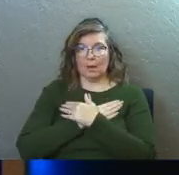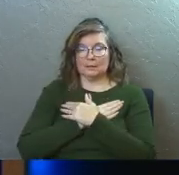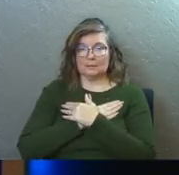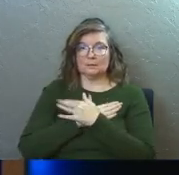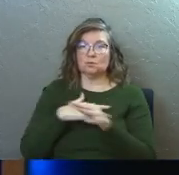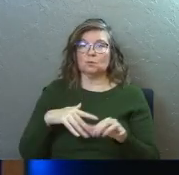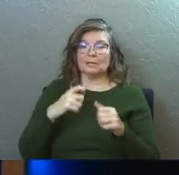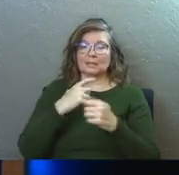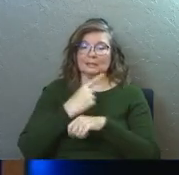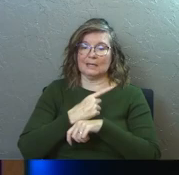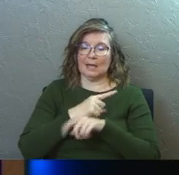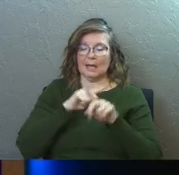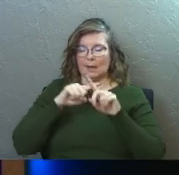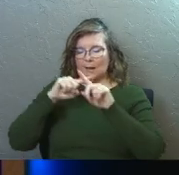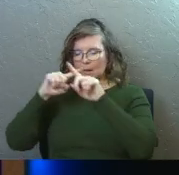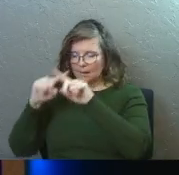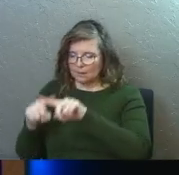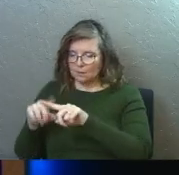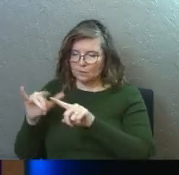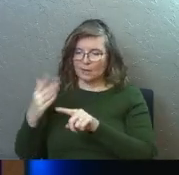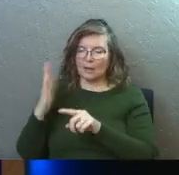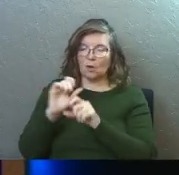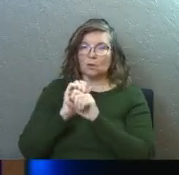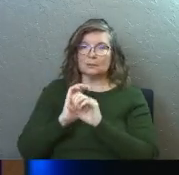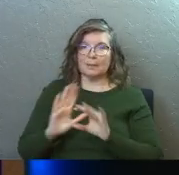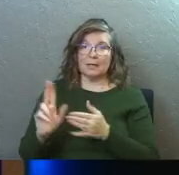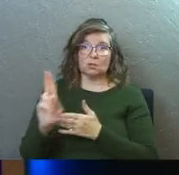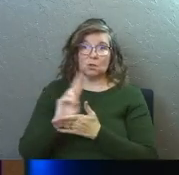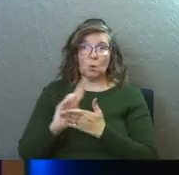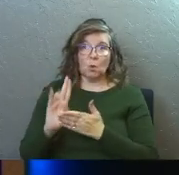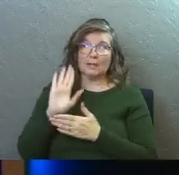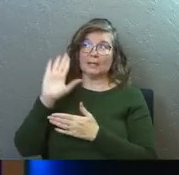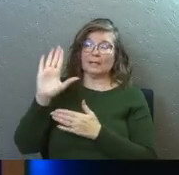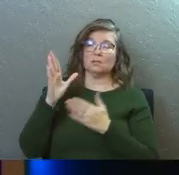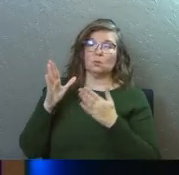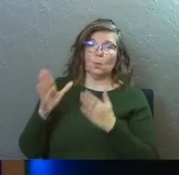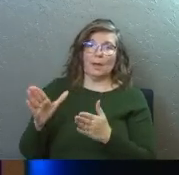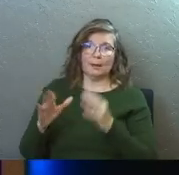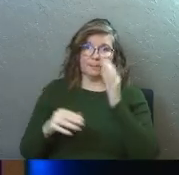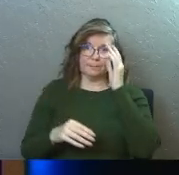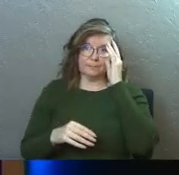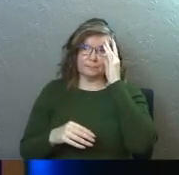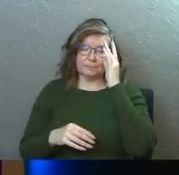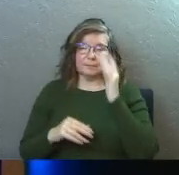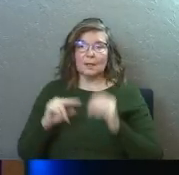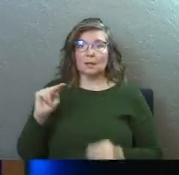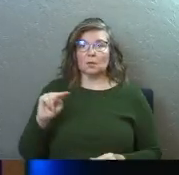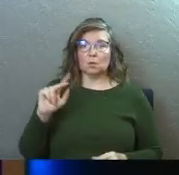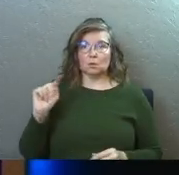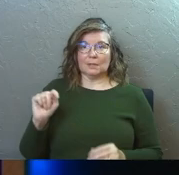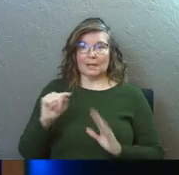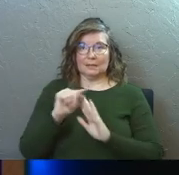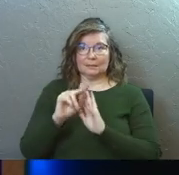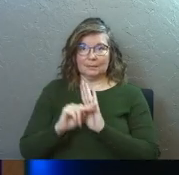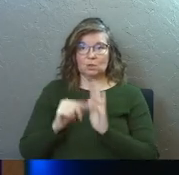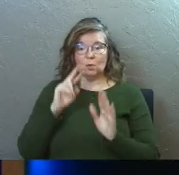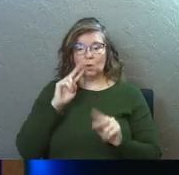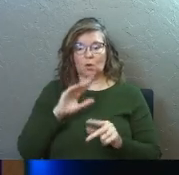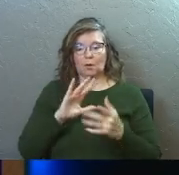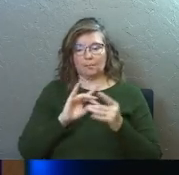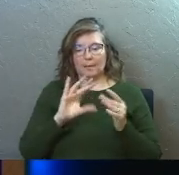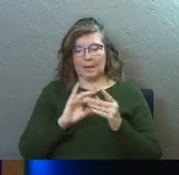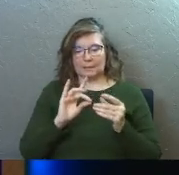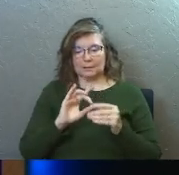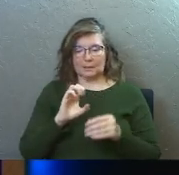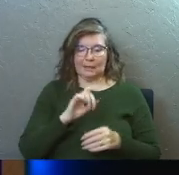take this day and lean into rest that God calls blessed and holy his way. Once we get into the New Testament, again, you look at all those passages